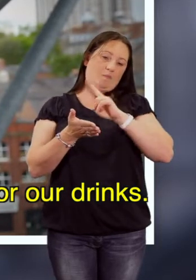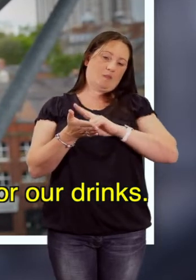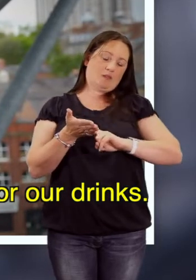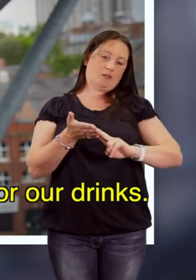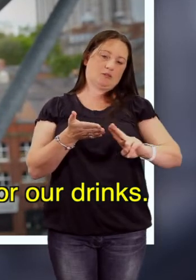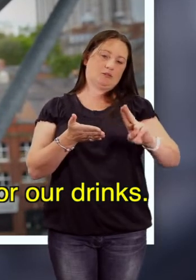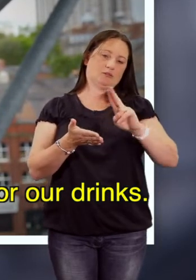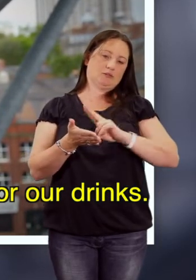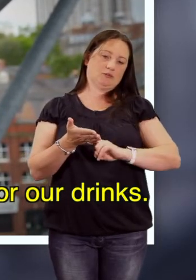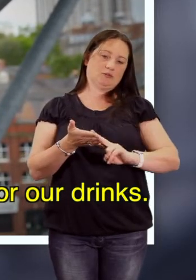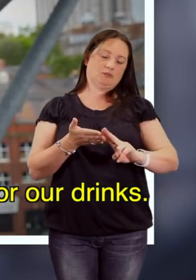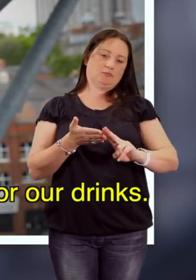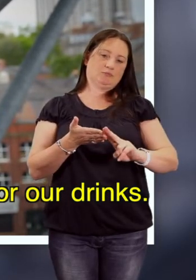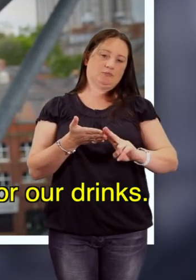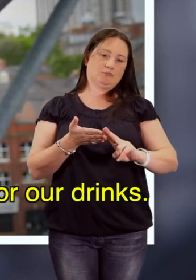Nomality